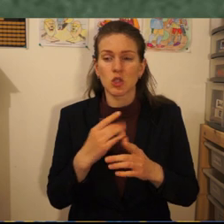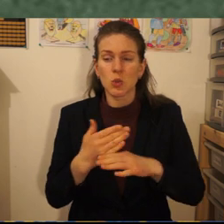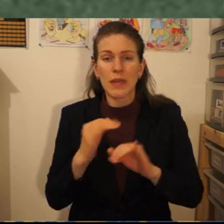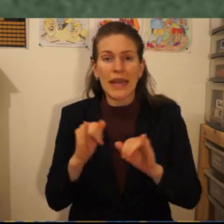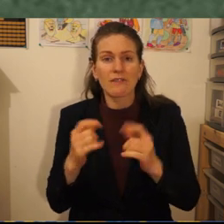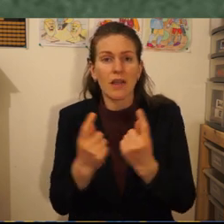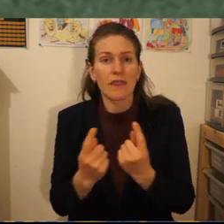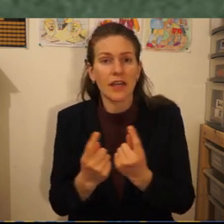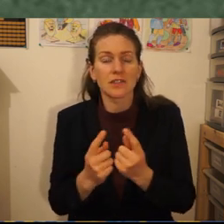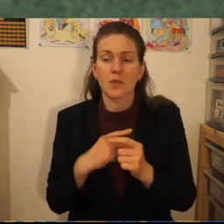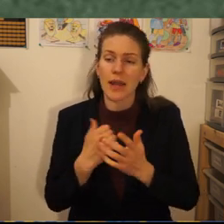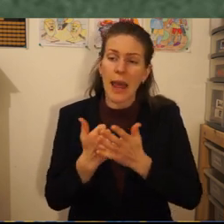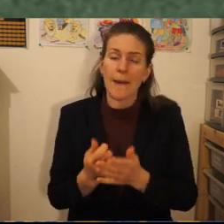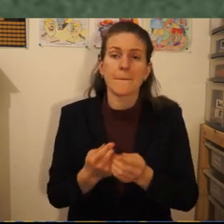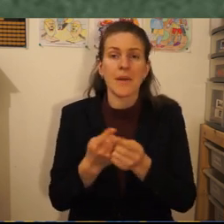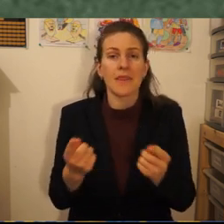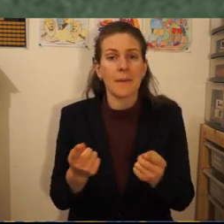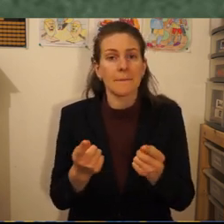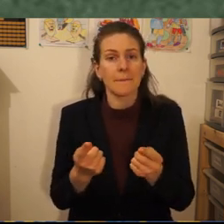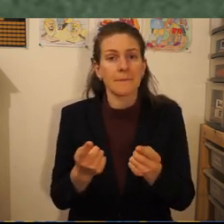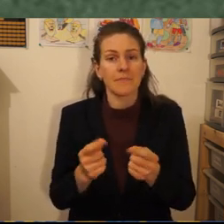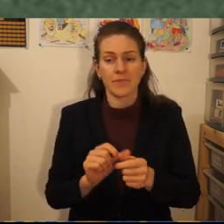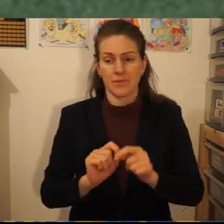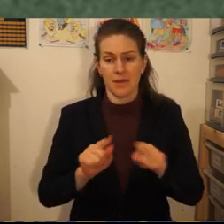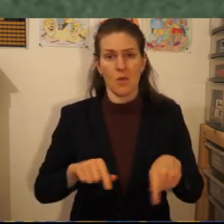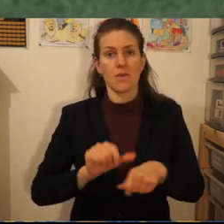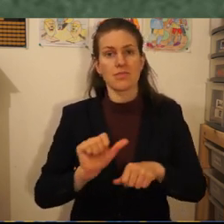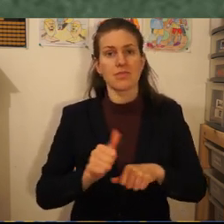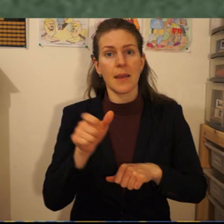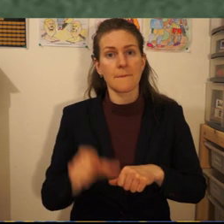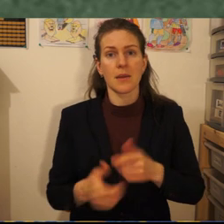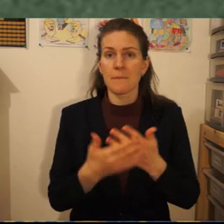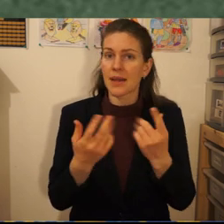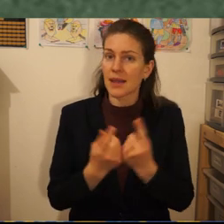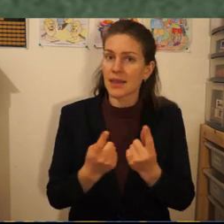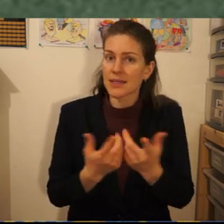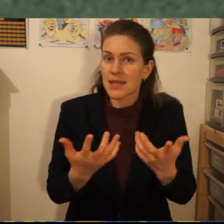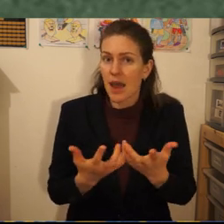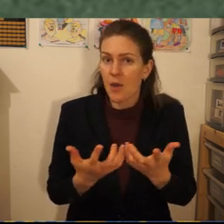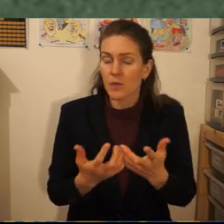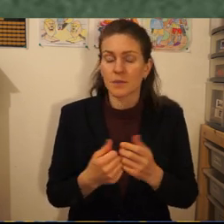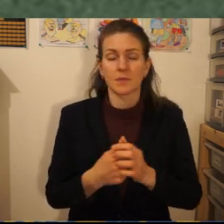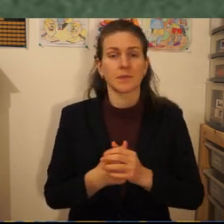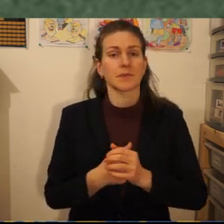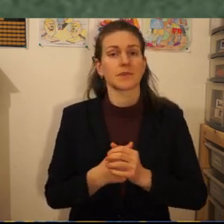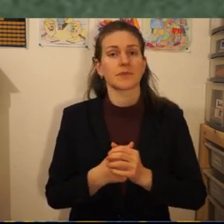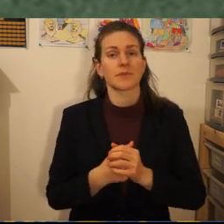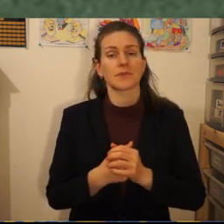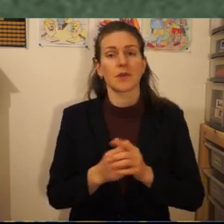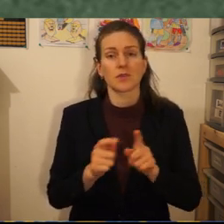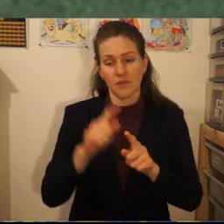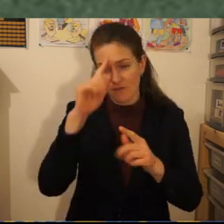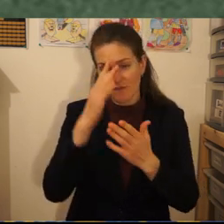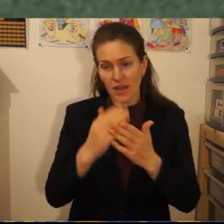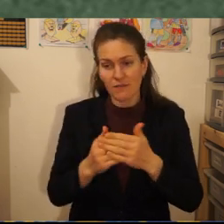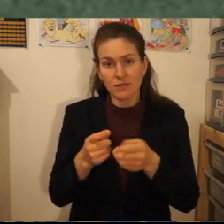and so we help them even in many things and we are those who are faithful